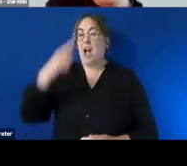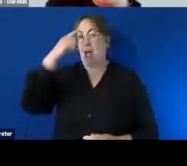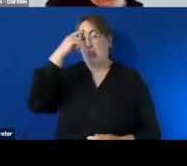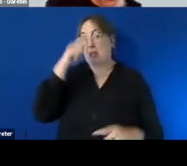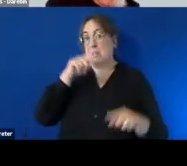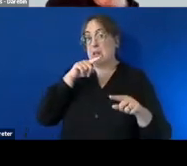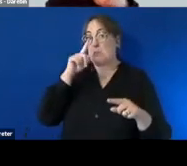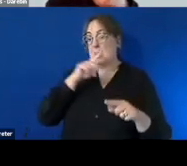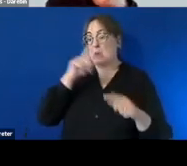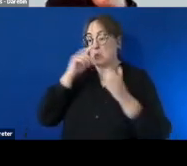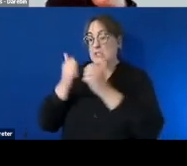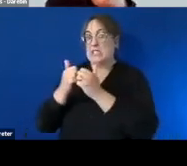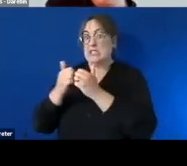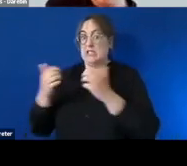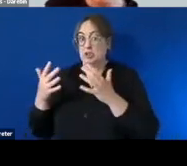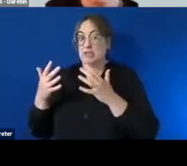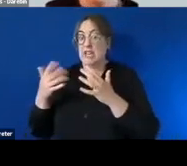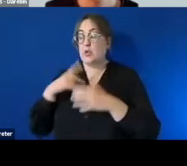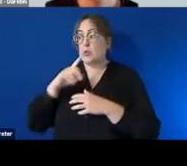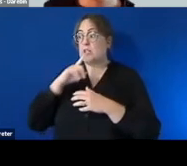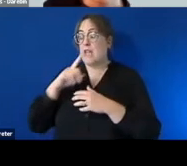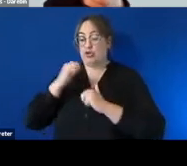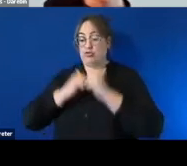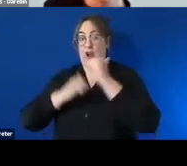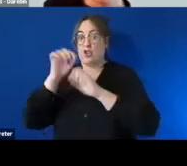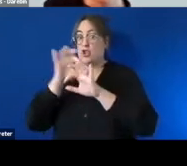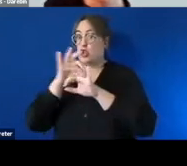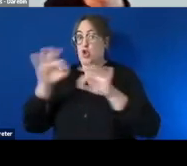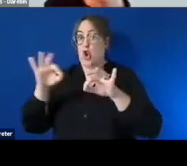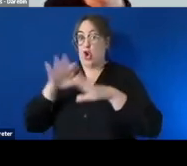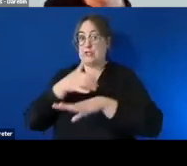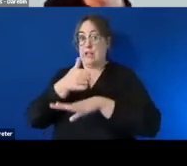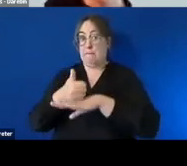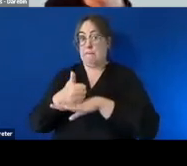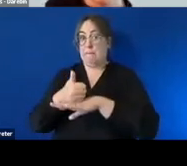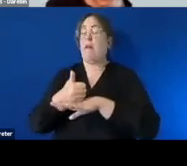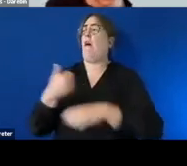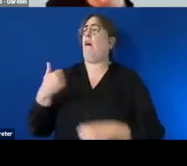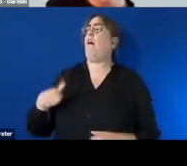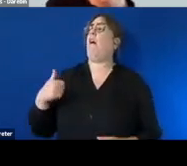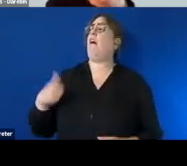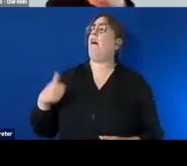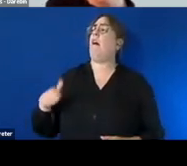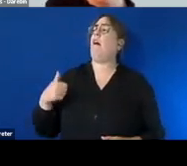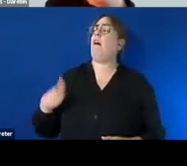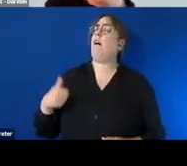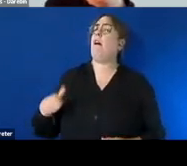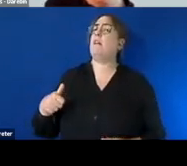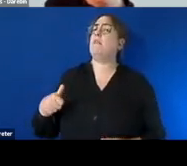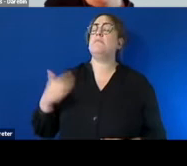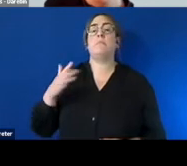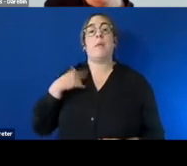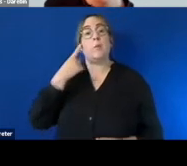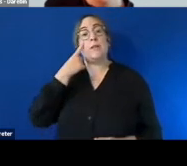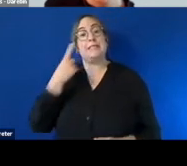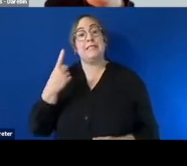that the structures are actually not in place um so that's a really interesting one to grapple with um and maybe we might uh see if there